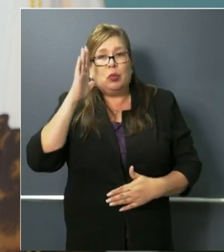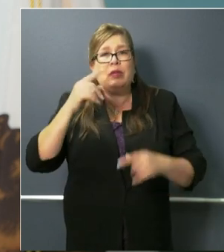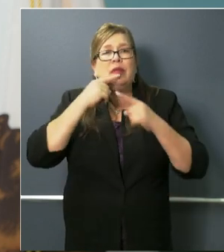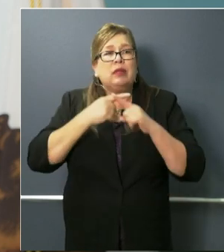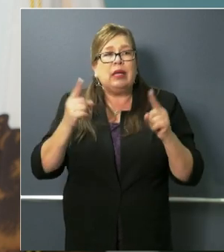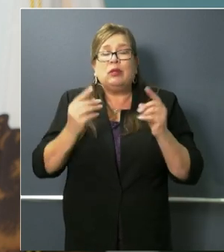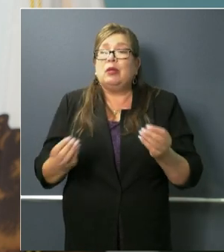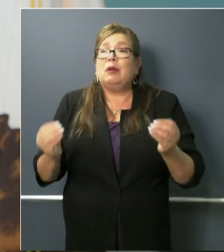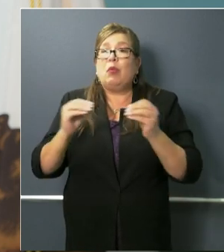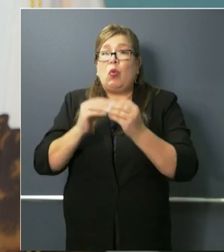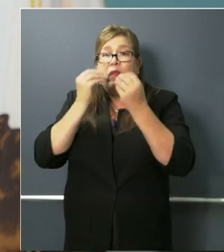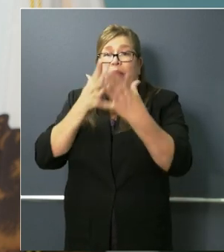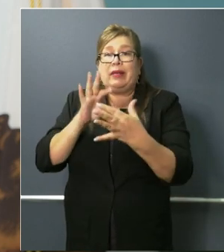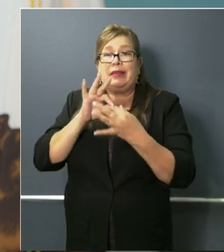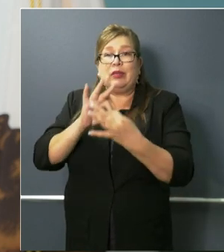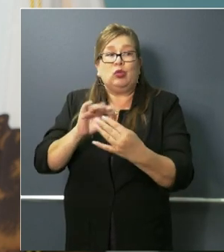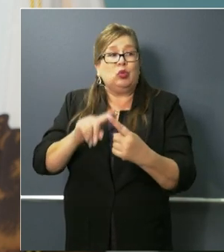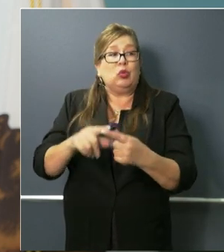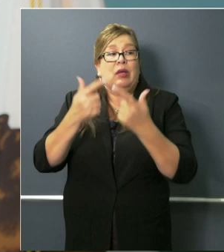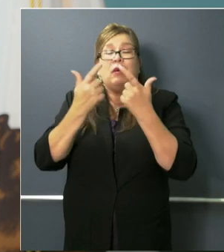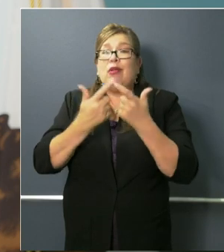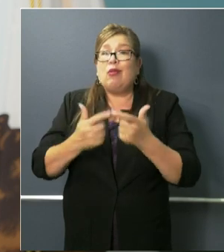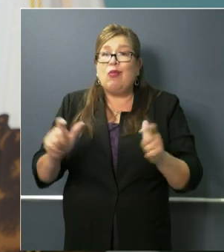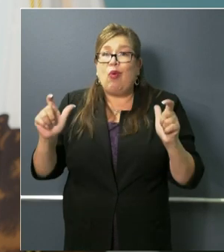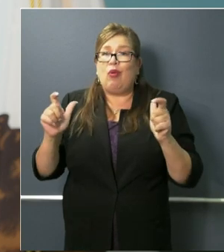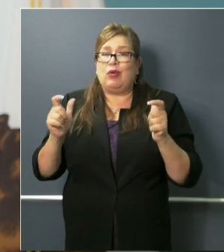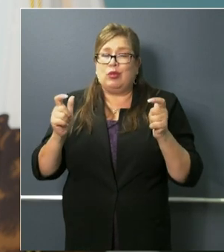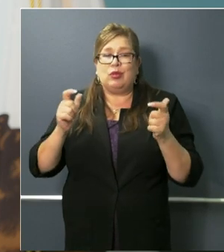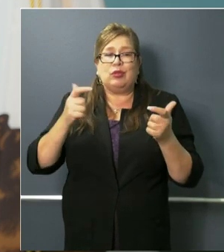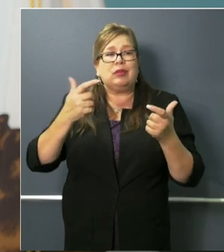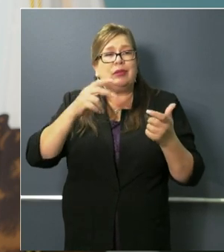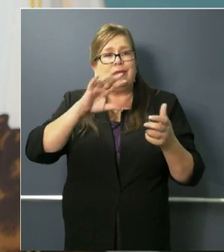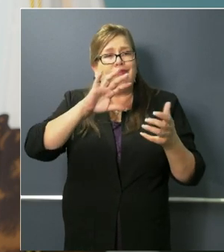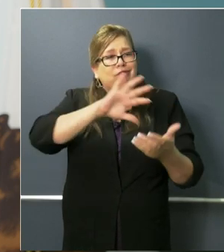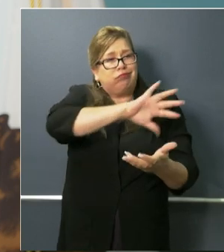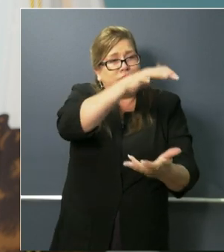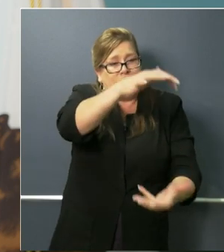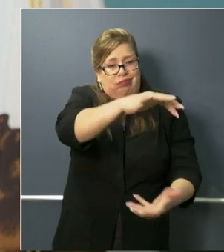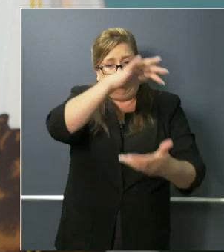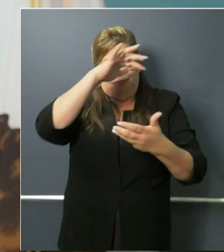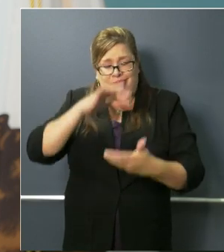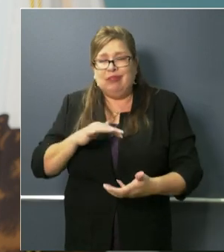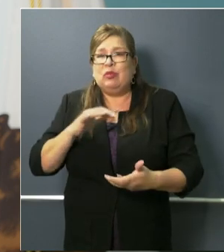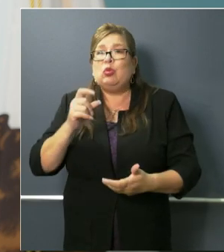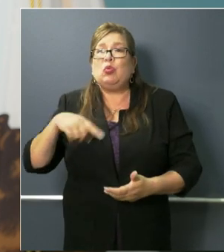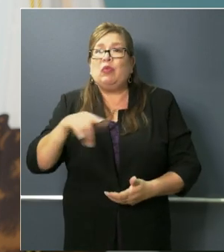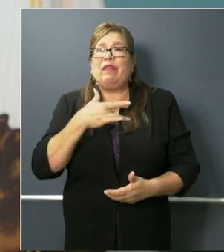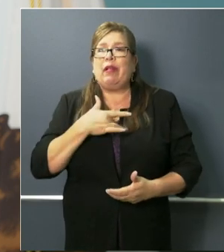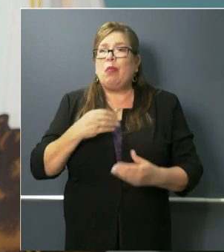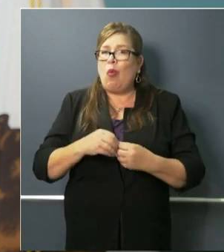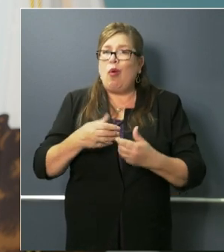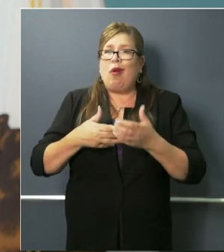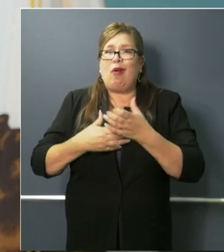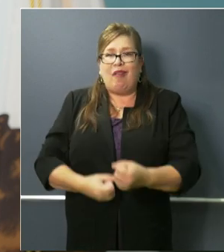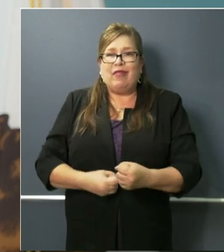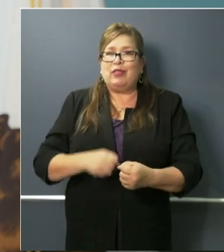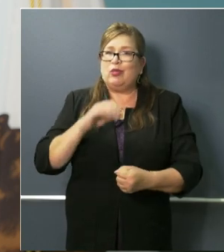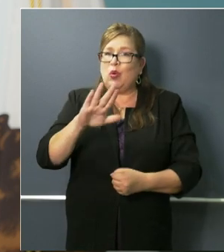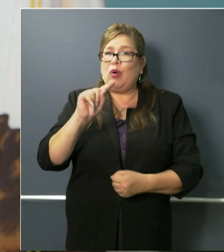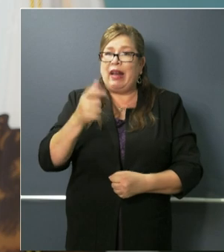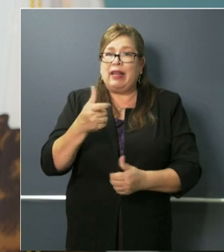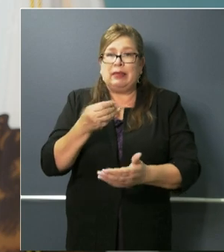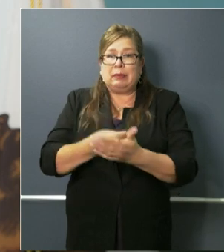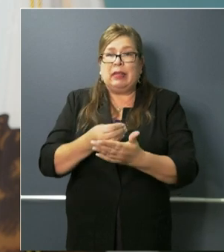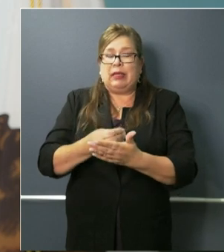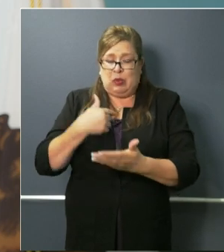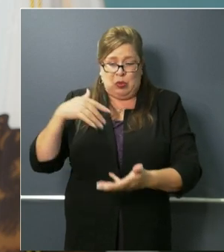about some of these larger supply chain issues to give you even more confidence uh that your dollars your tax dollars are